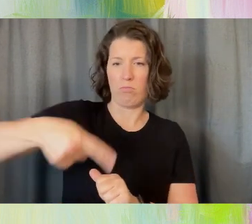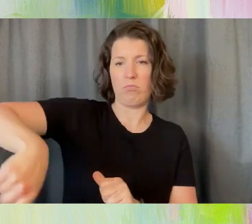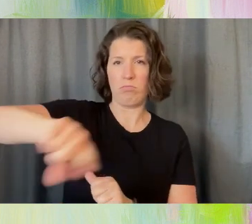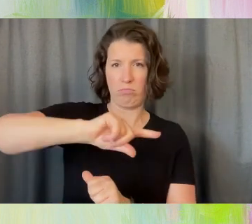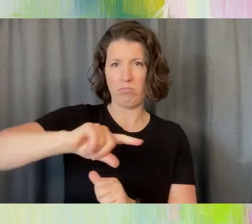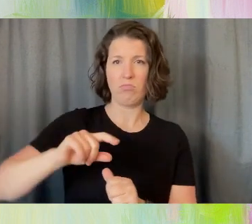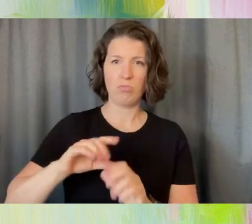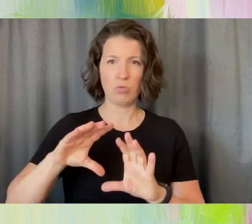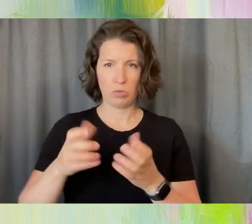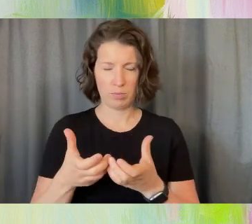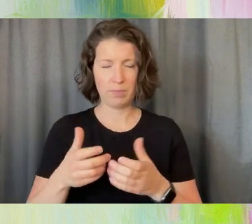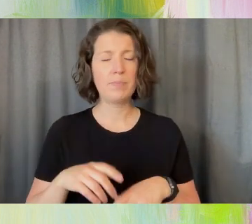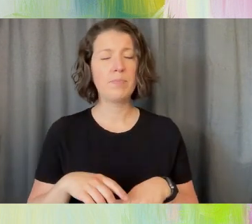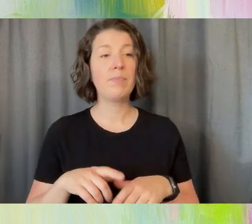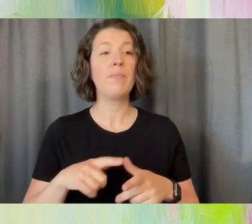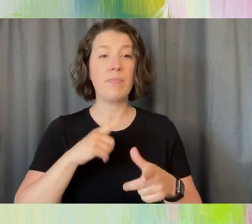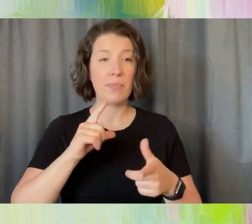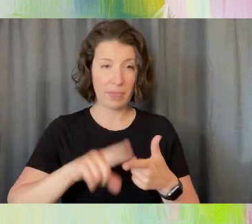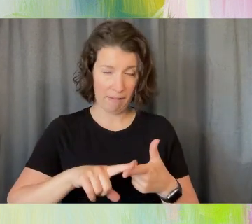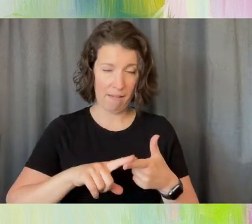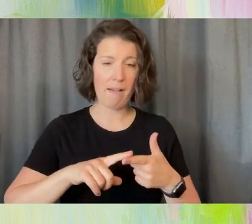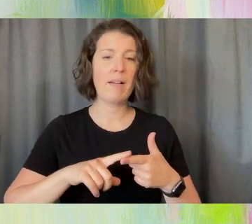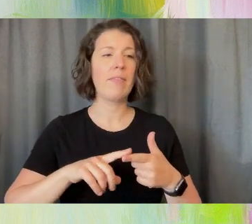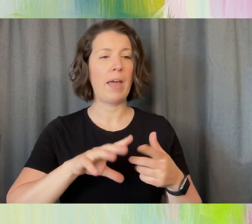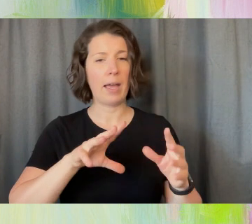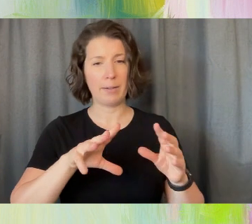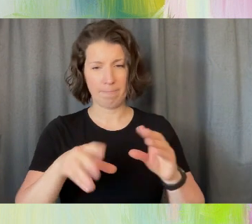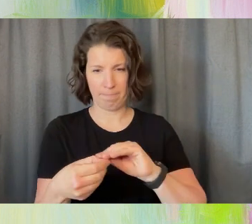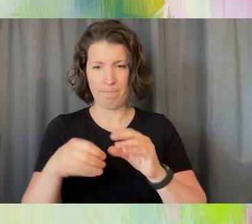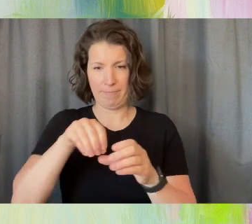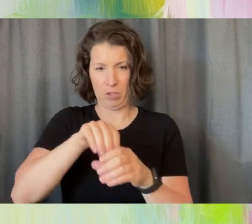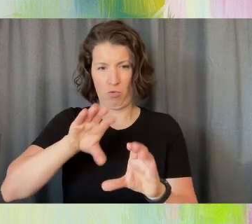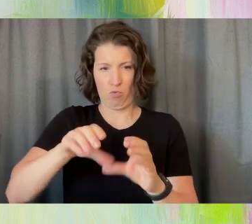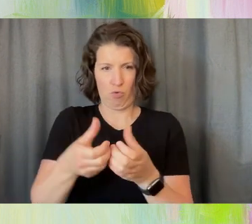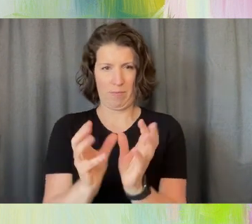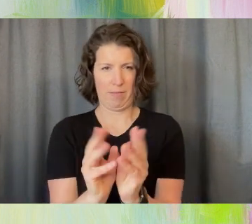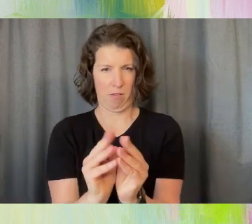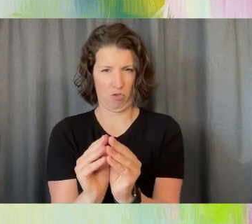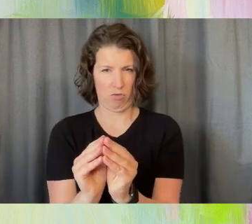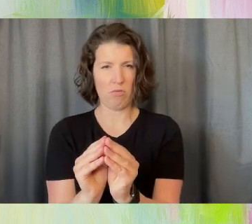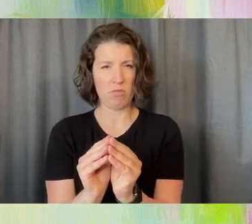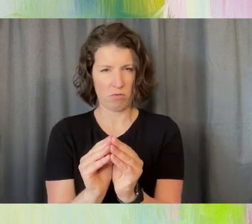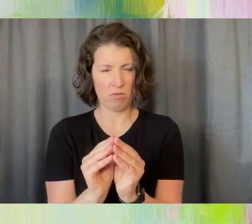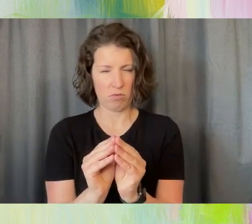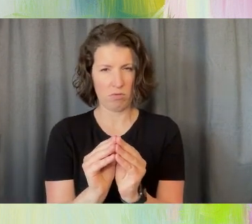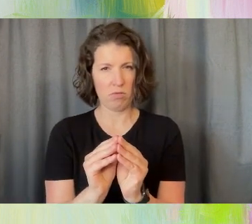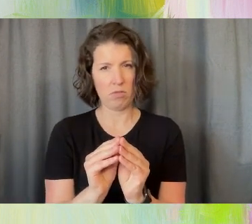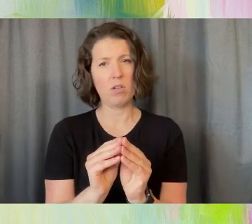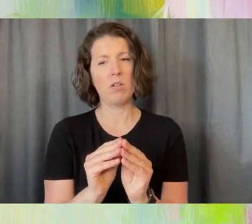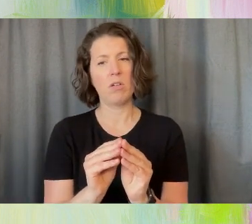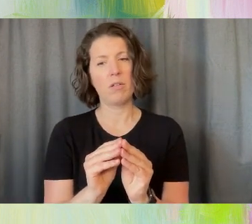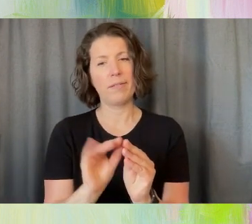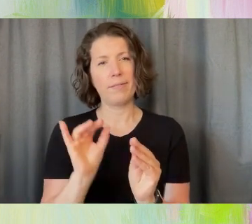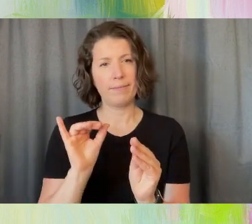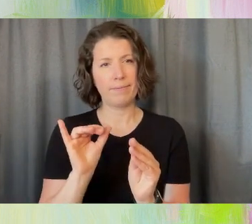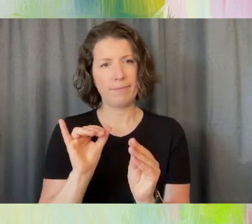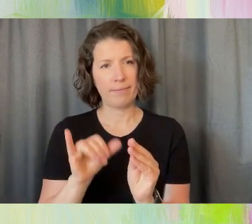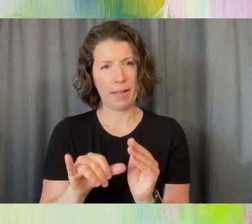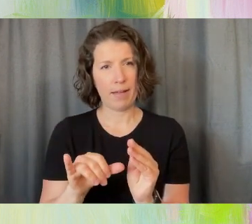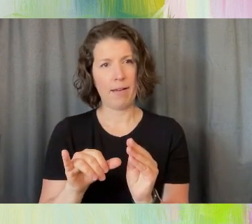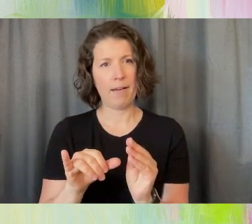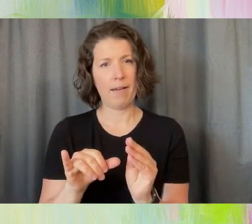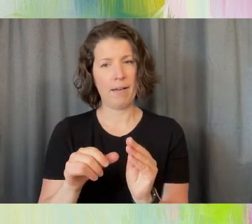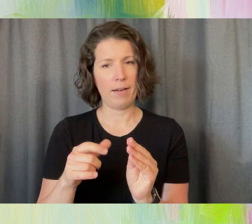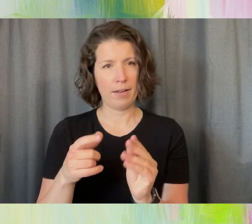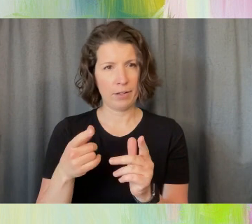contextualize the photos during the interviews and the group sessions. That's how when we go in in the